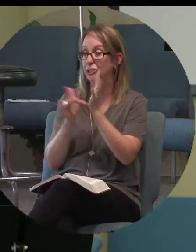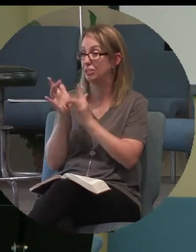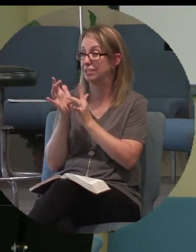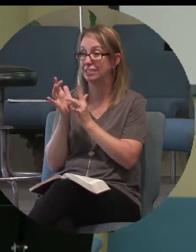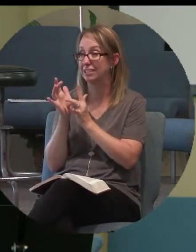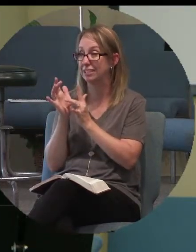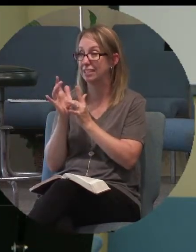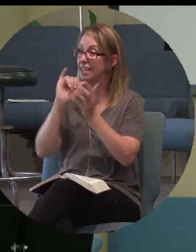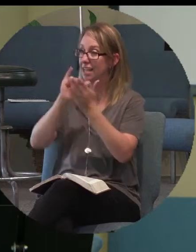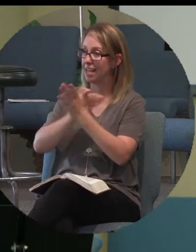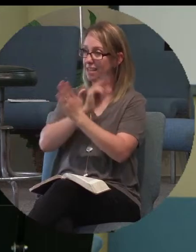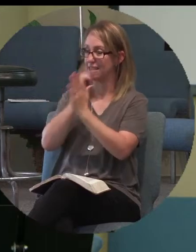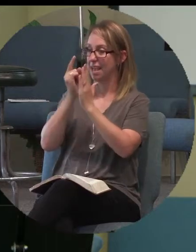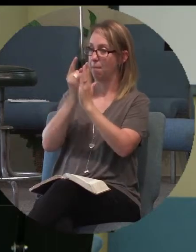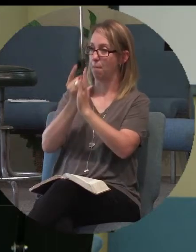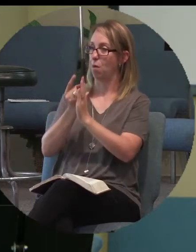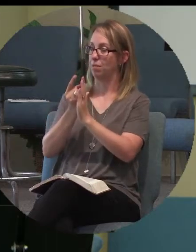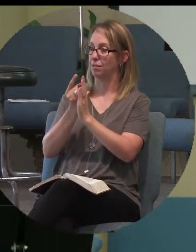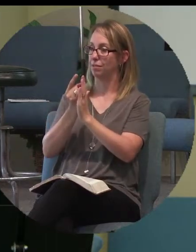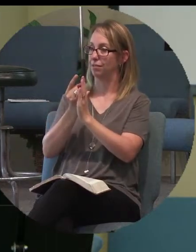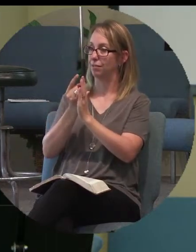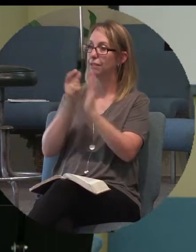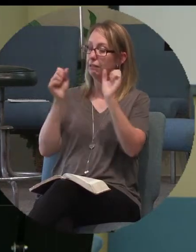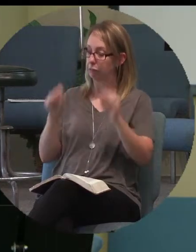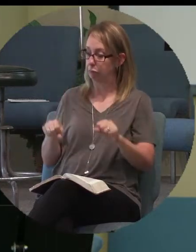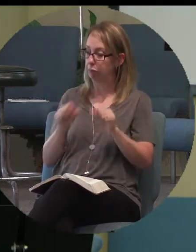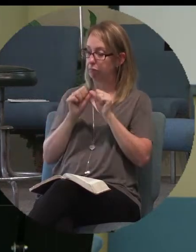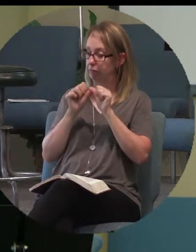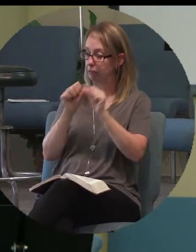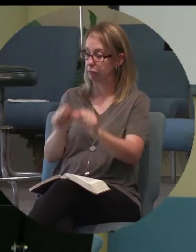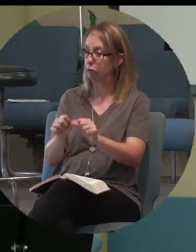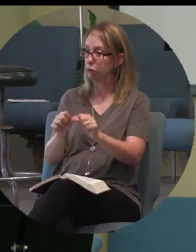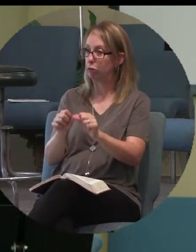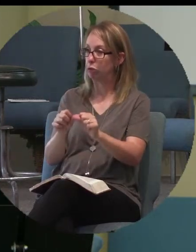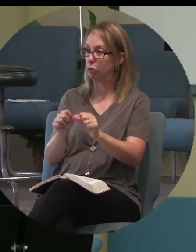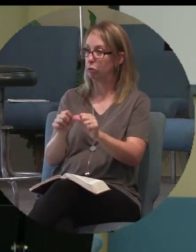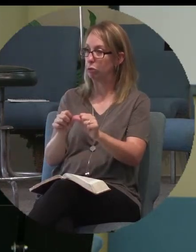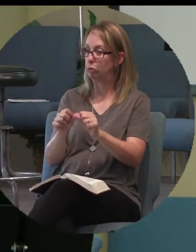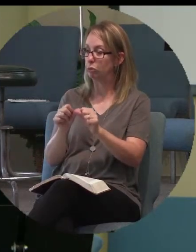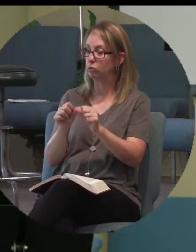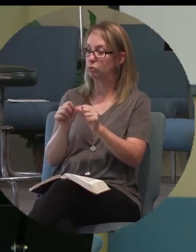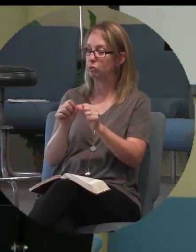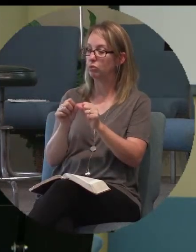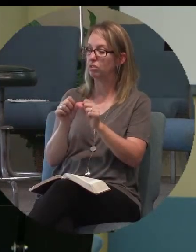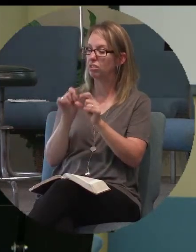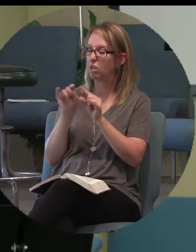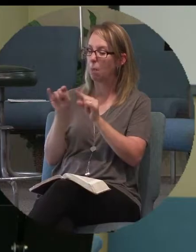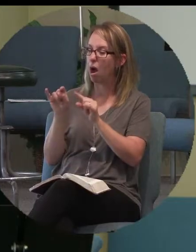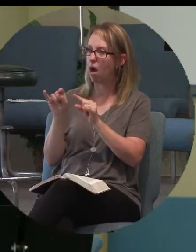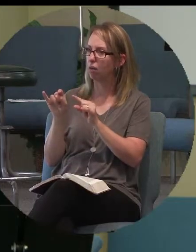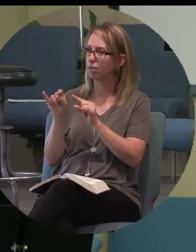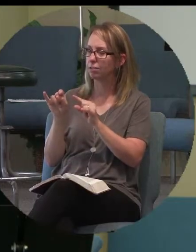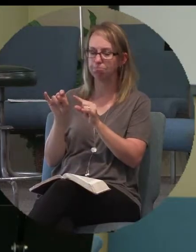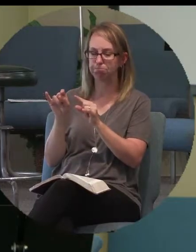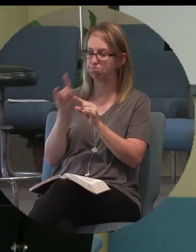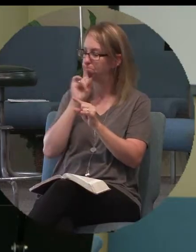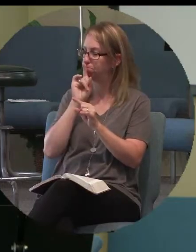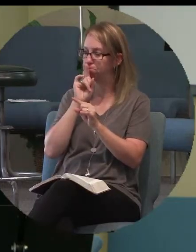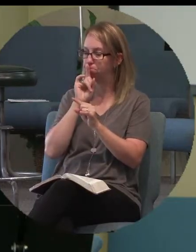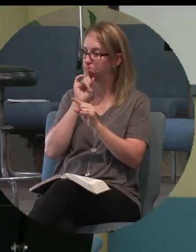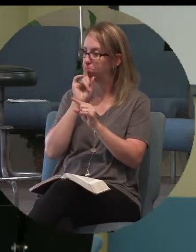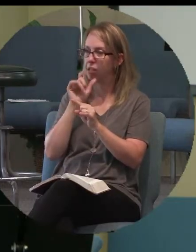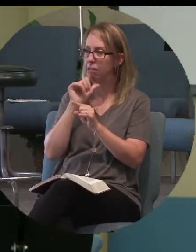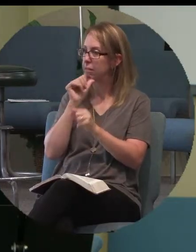in that moment, he could have continued to curse and to mock. And yet he didn't. Because